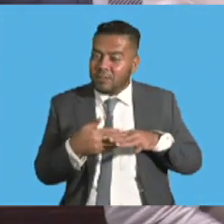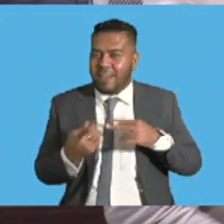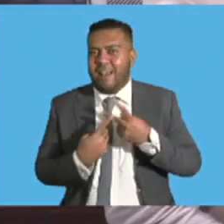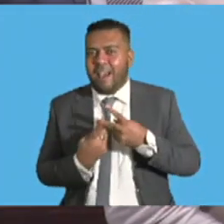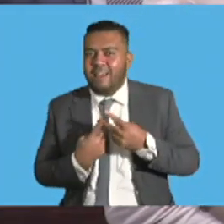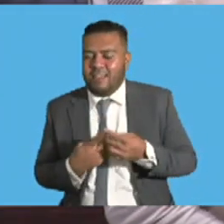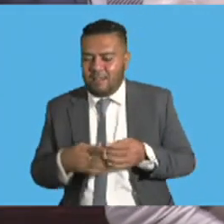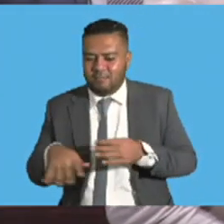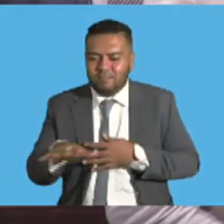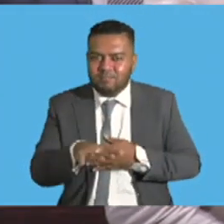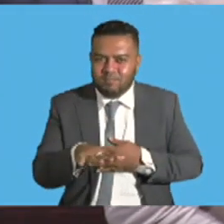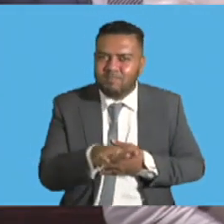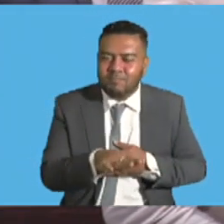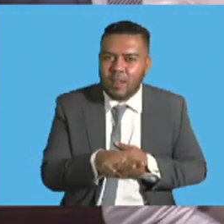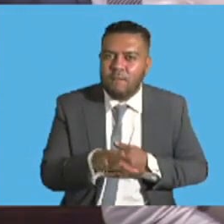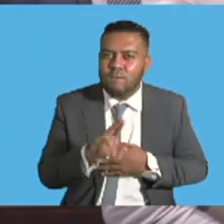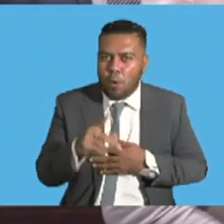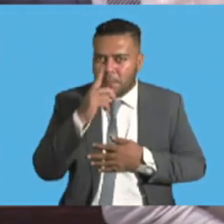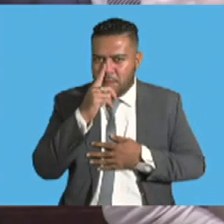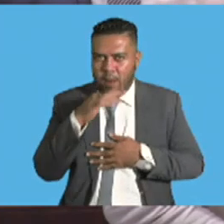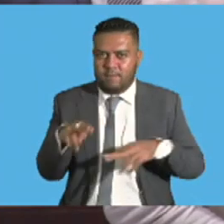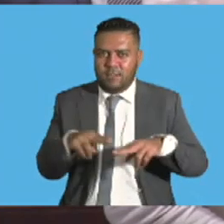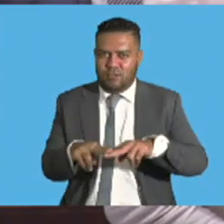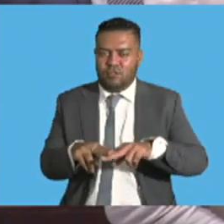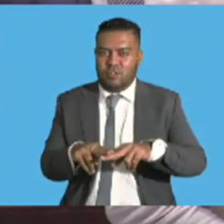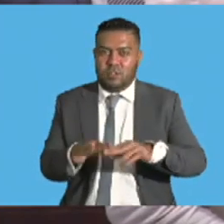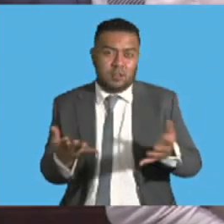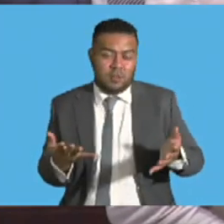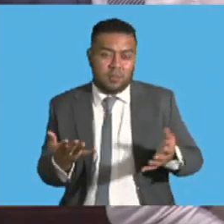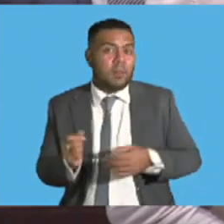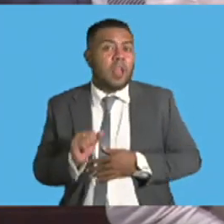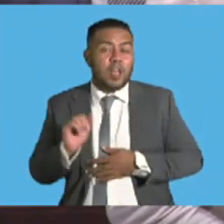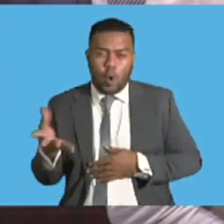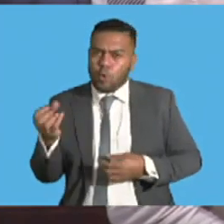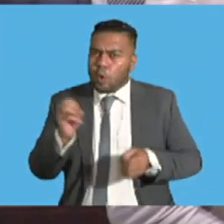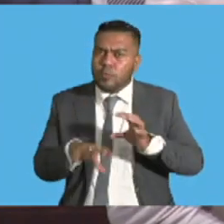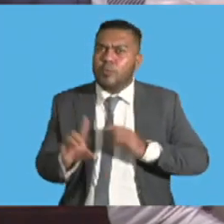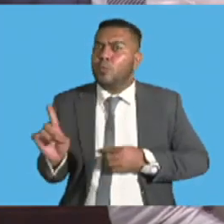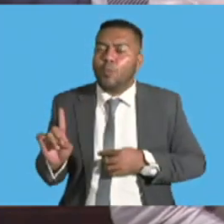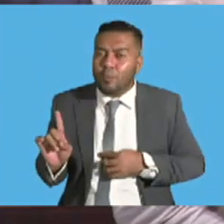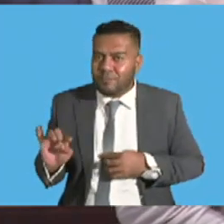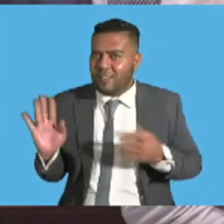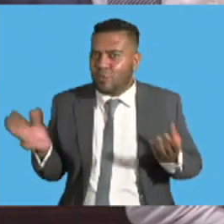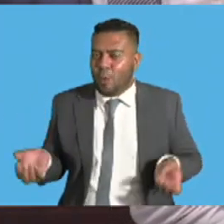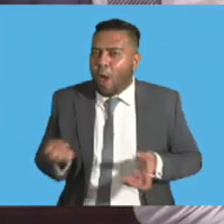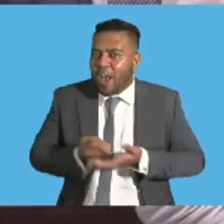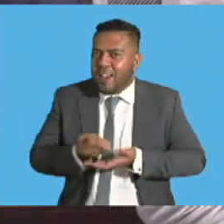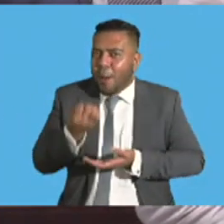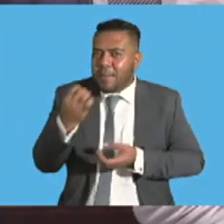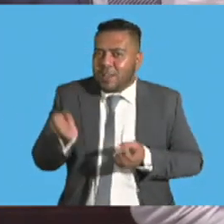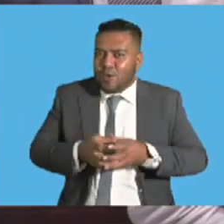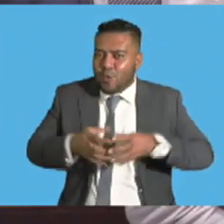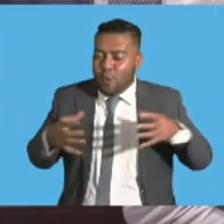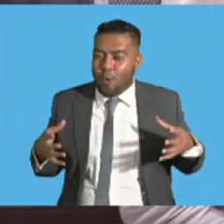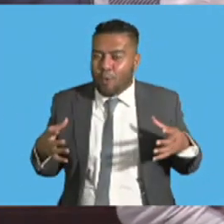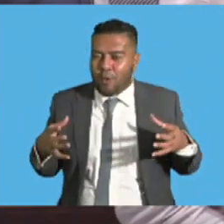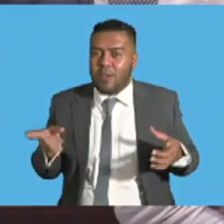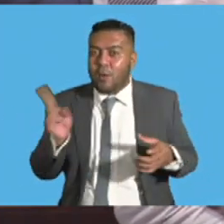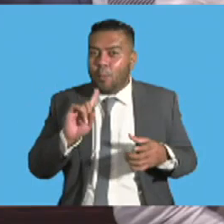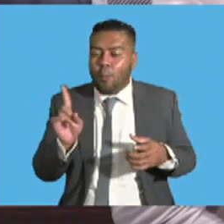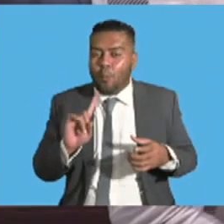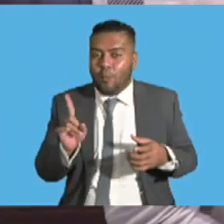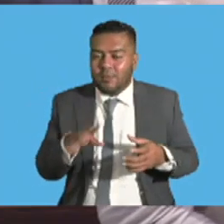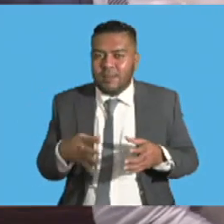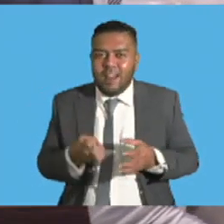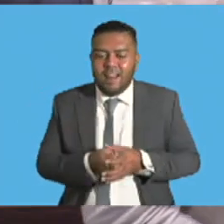amenities for our people. And it contributes greatly in our economic growth and one that is investment